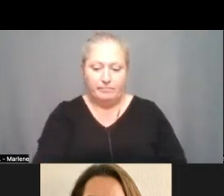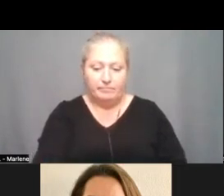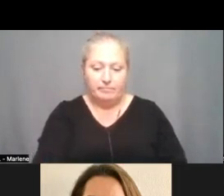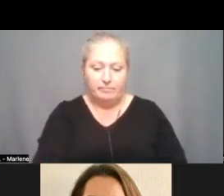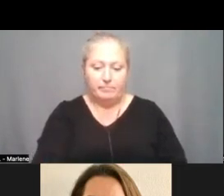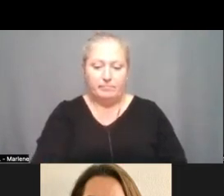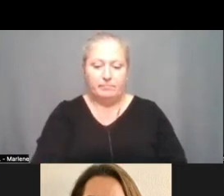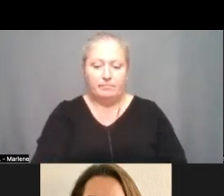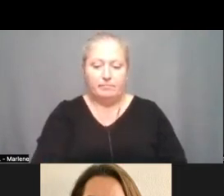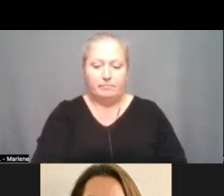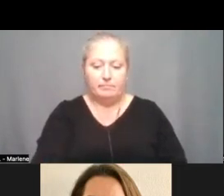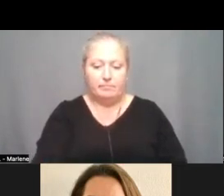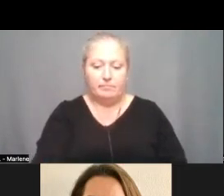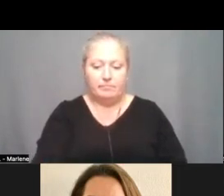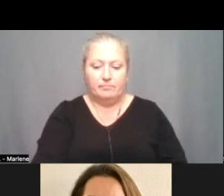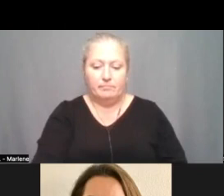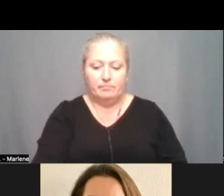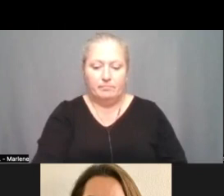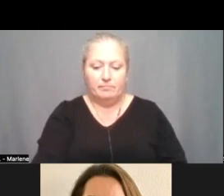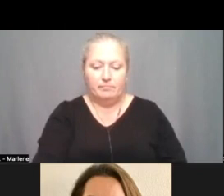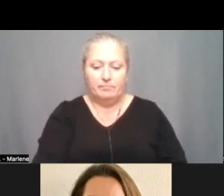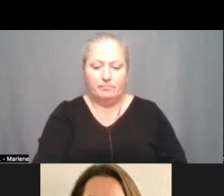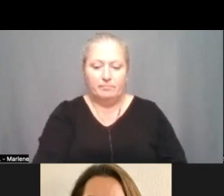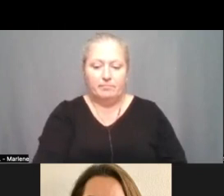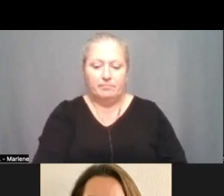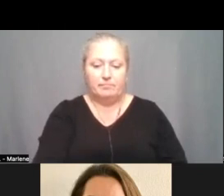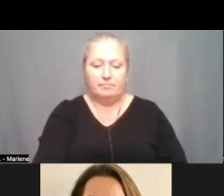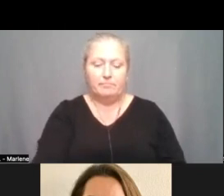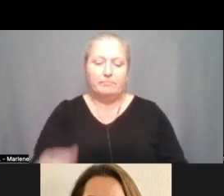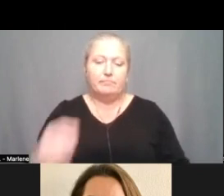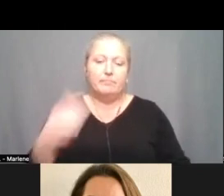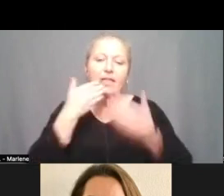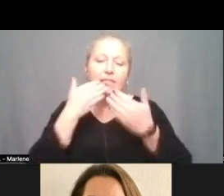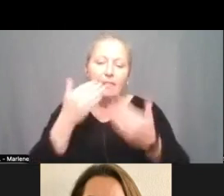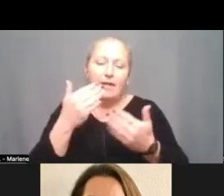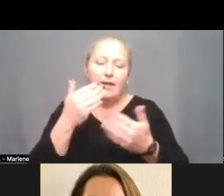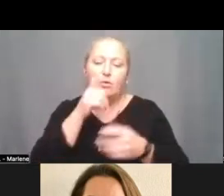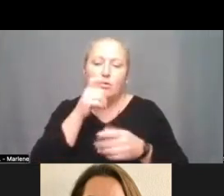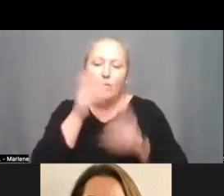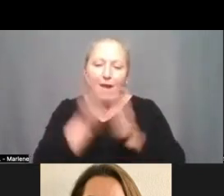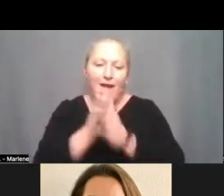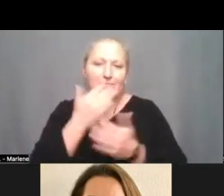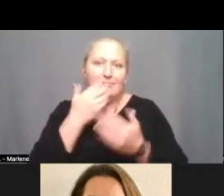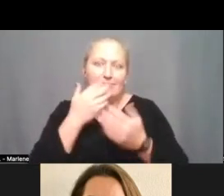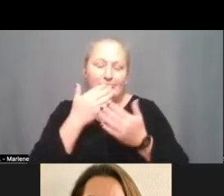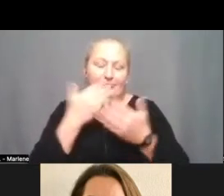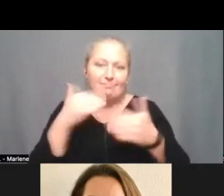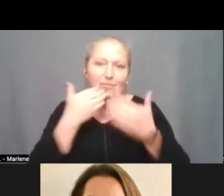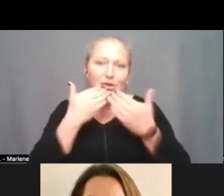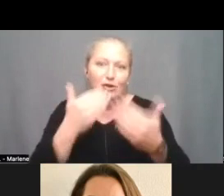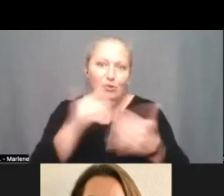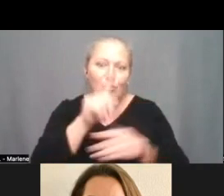i just have a question um thank you to everyone else that asked really good questions already um i